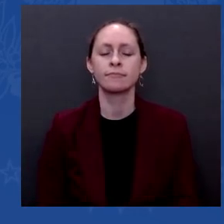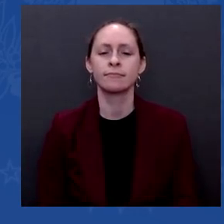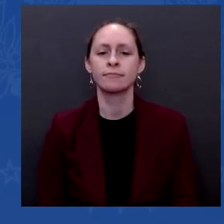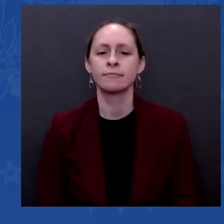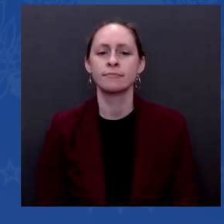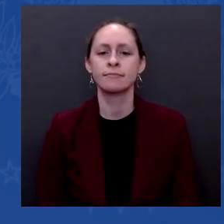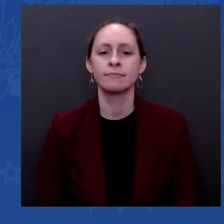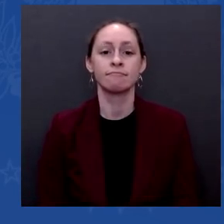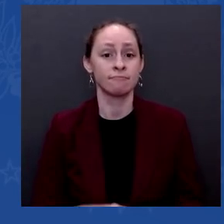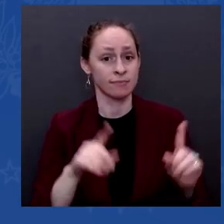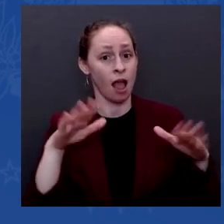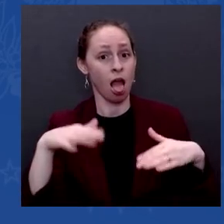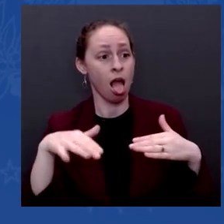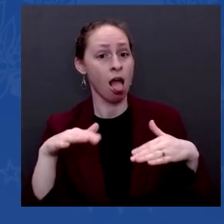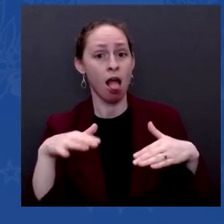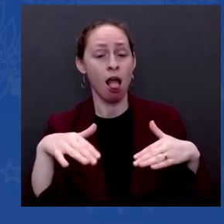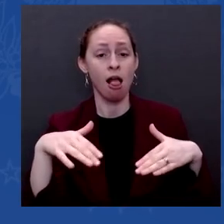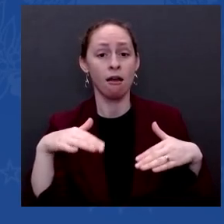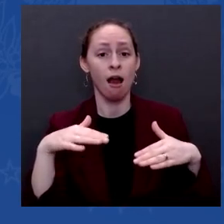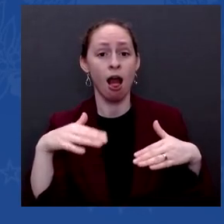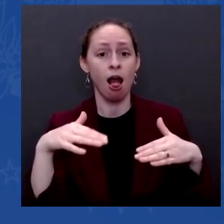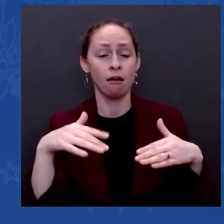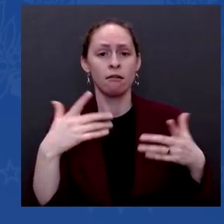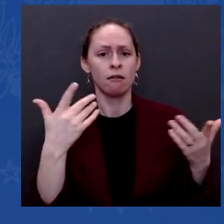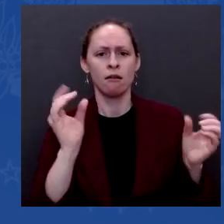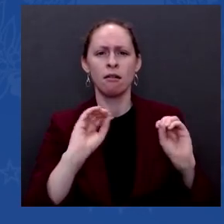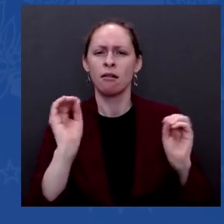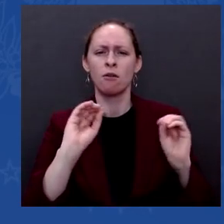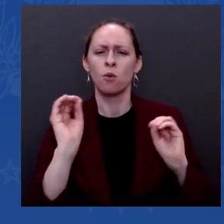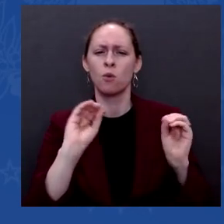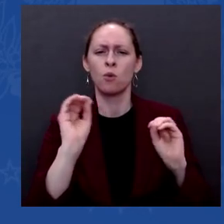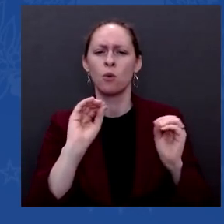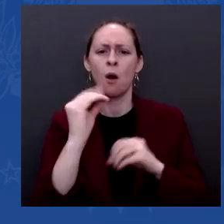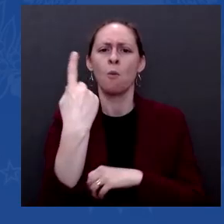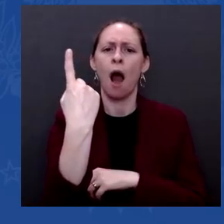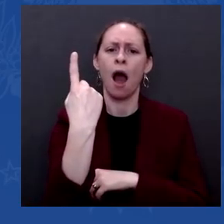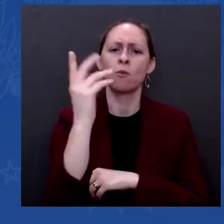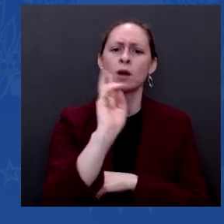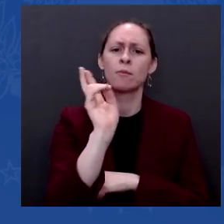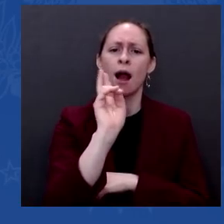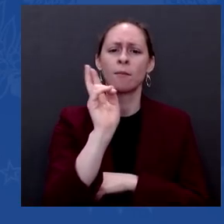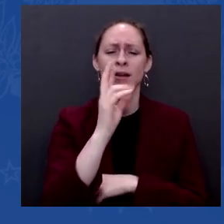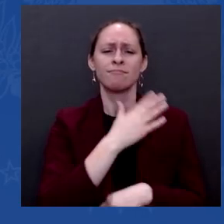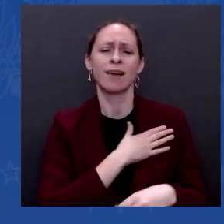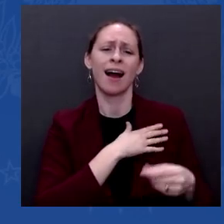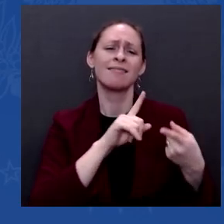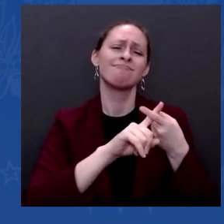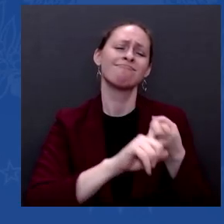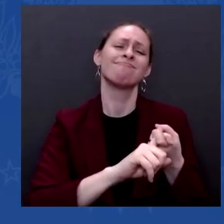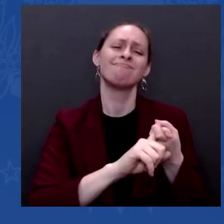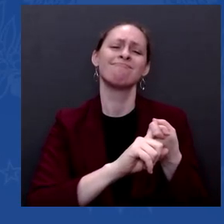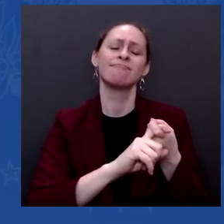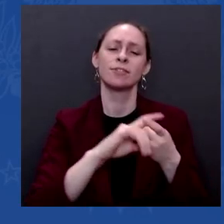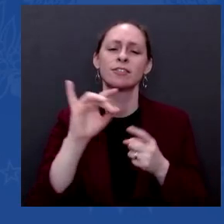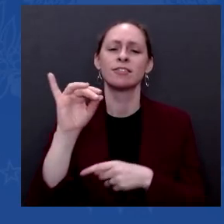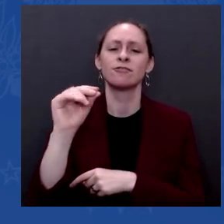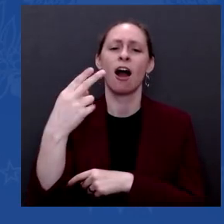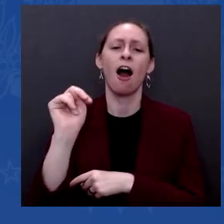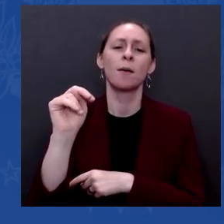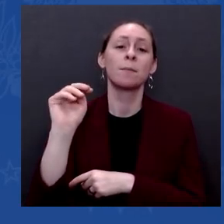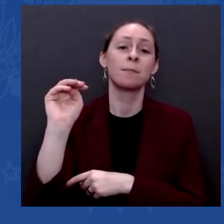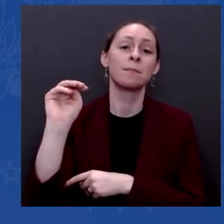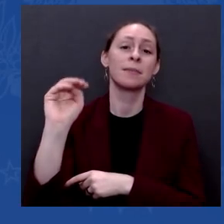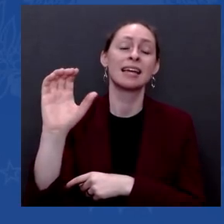vote. My buddy John McCain is gone. So, I mean, it's just — it's going to take time.